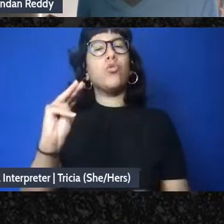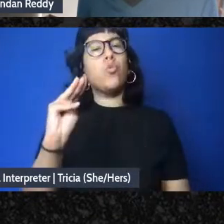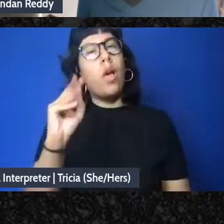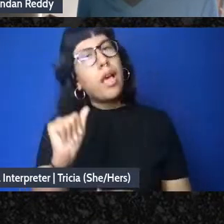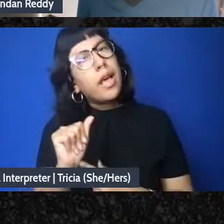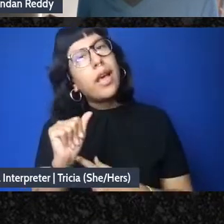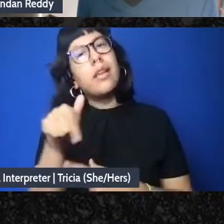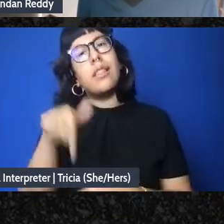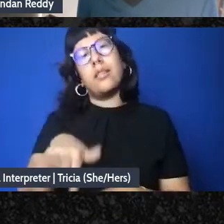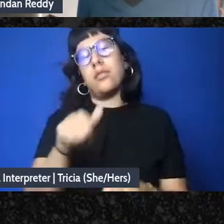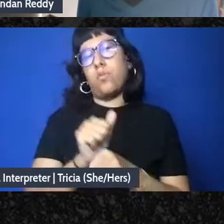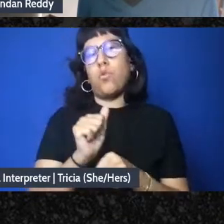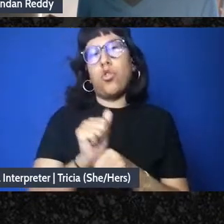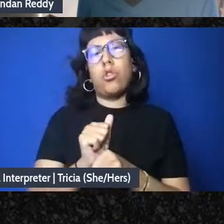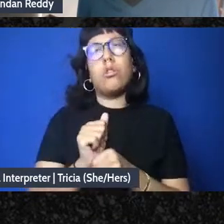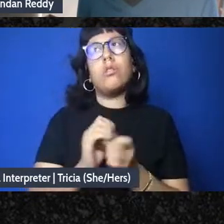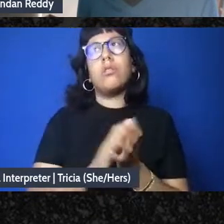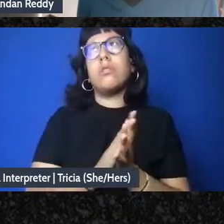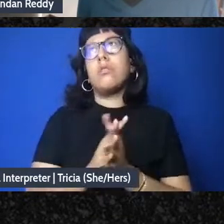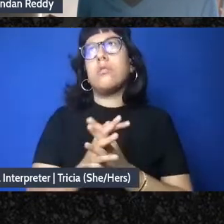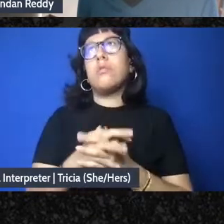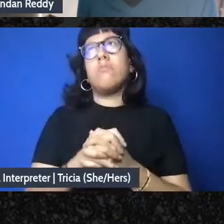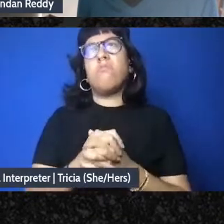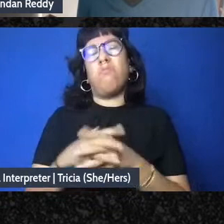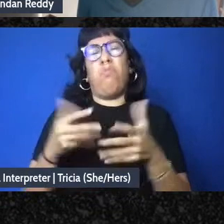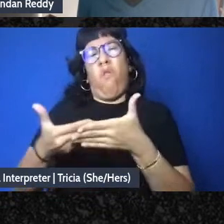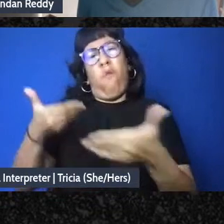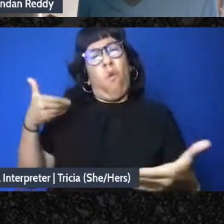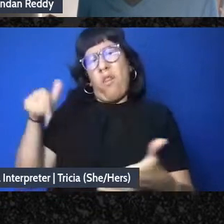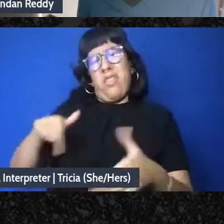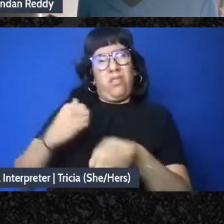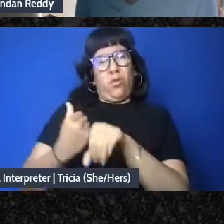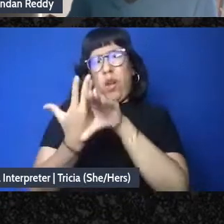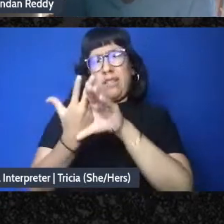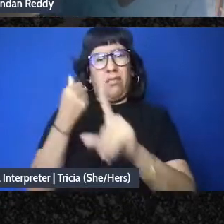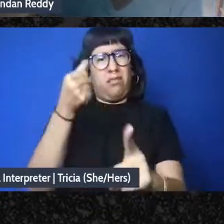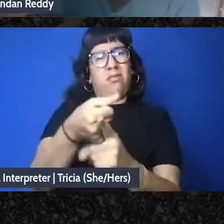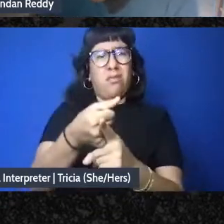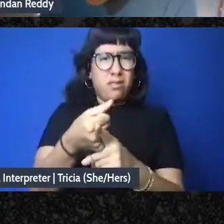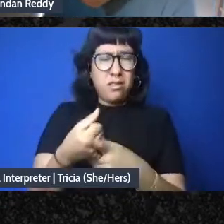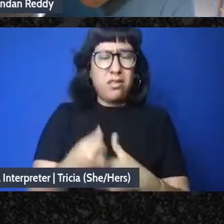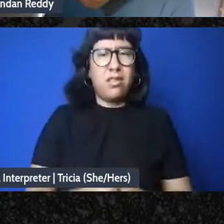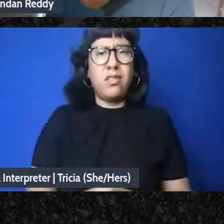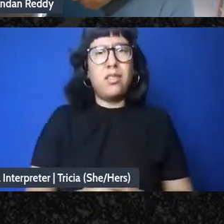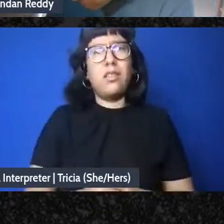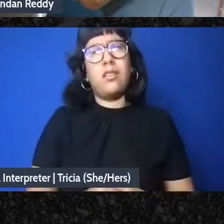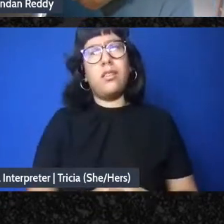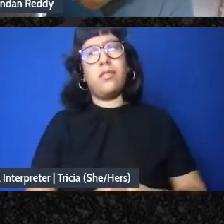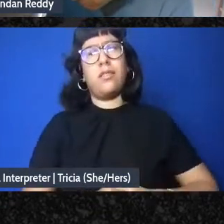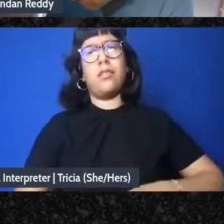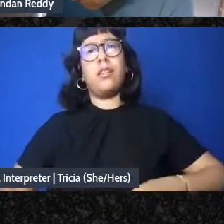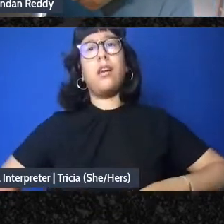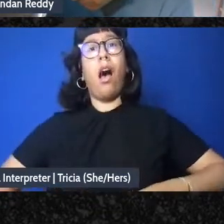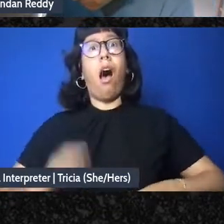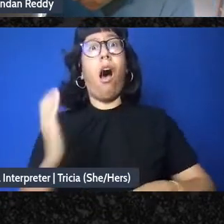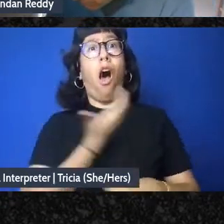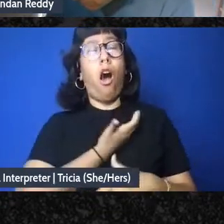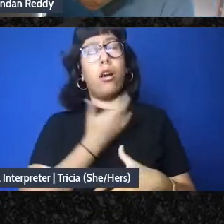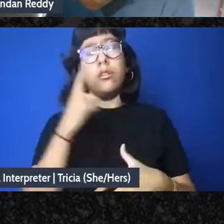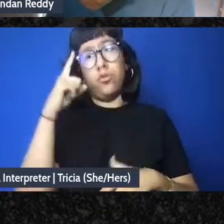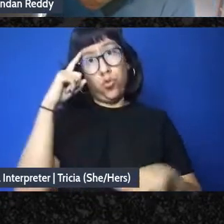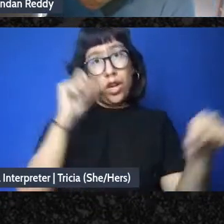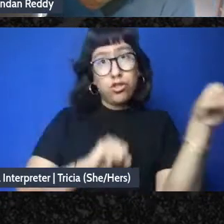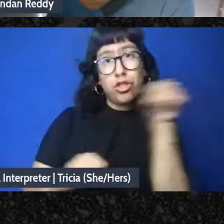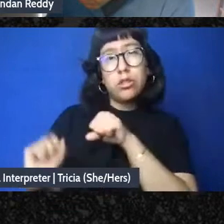this kind of work from before this crisis point so I think like our strategies our